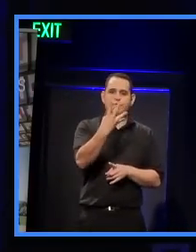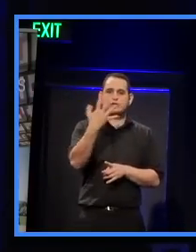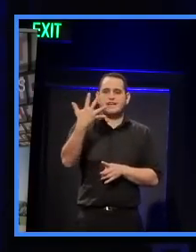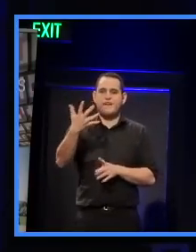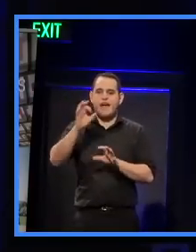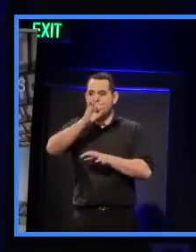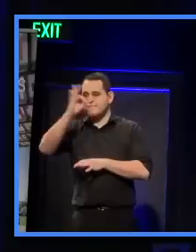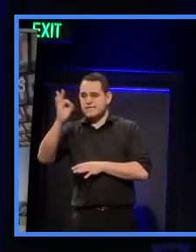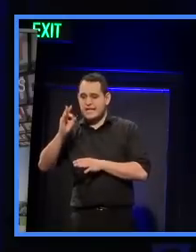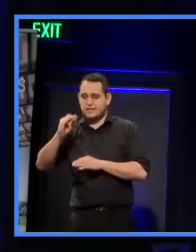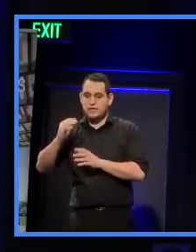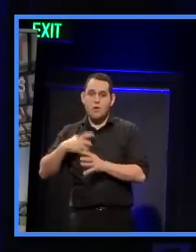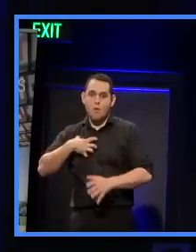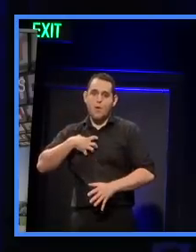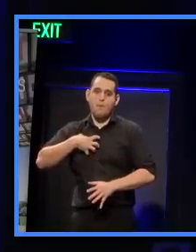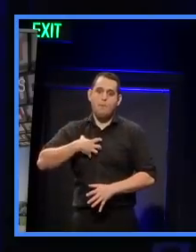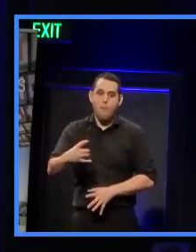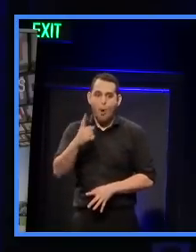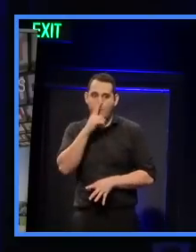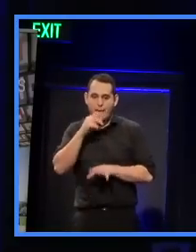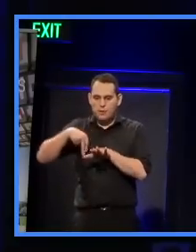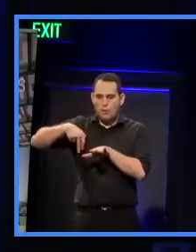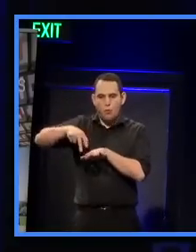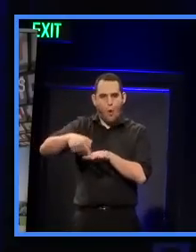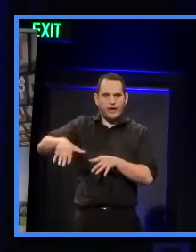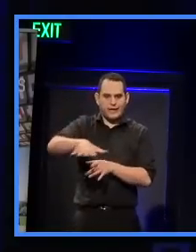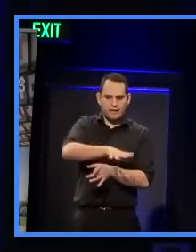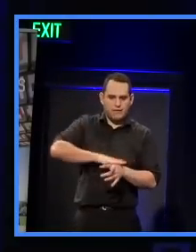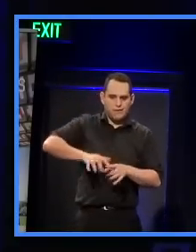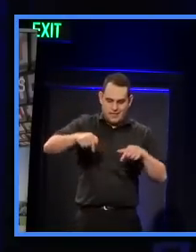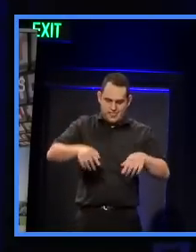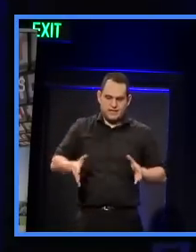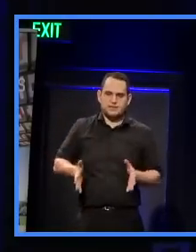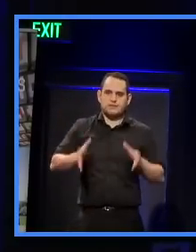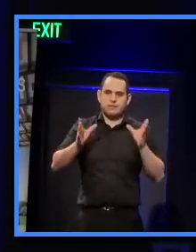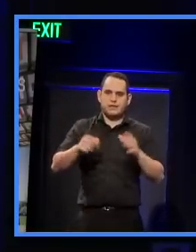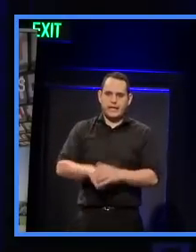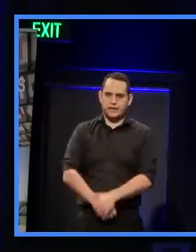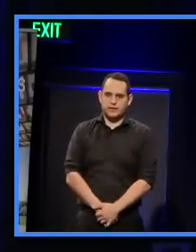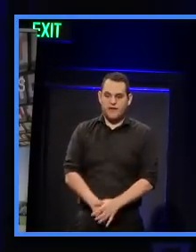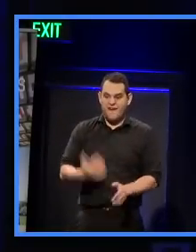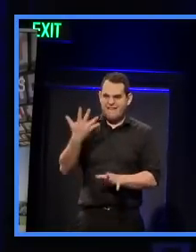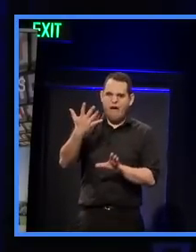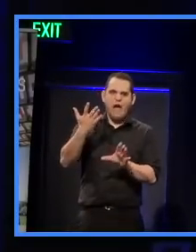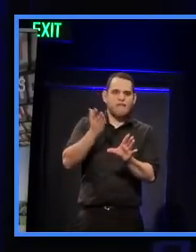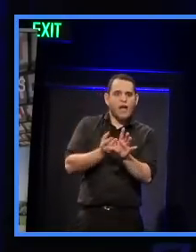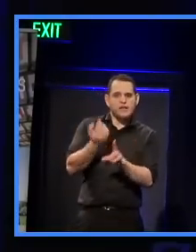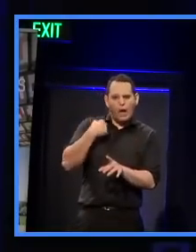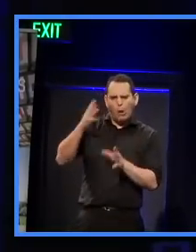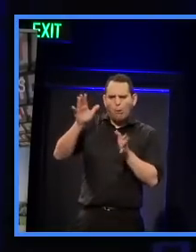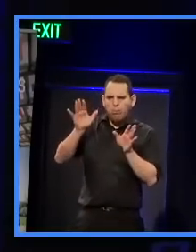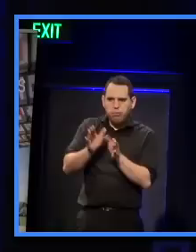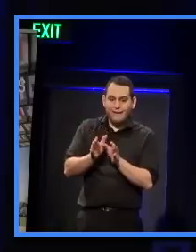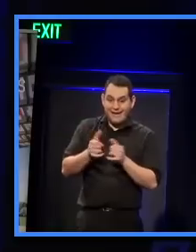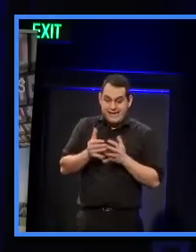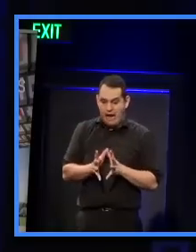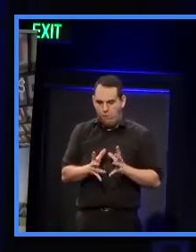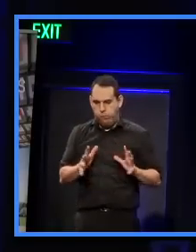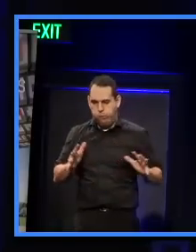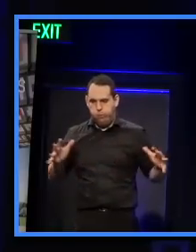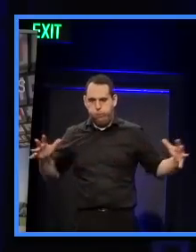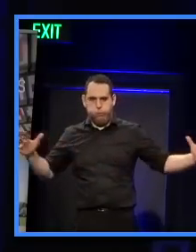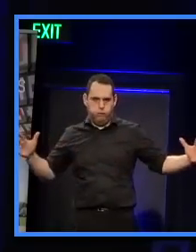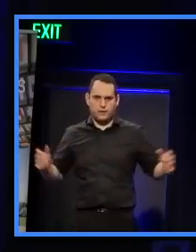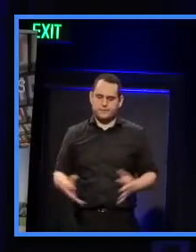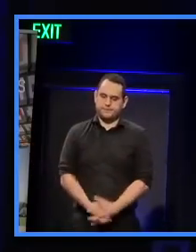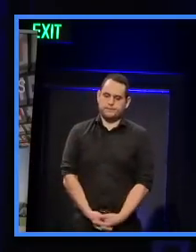in pedestrian and stationary activities within the Aotea framework since five years ago. So there's a lot more happening, a more